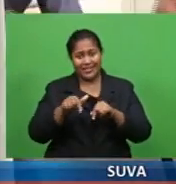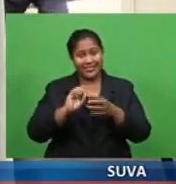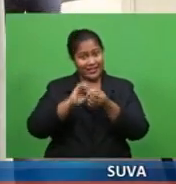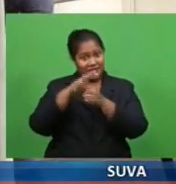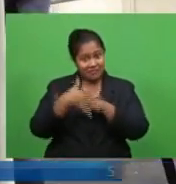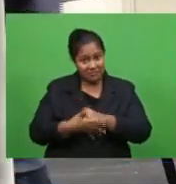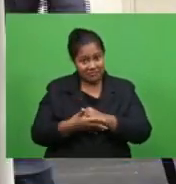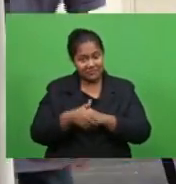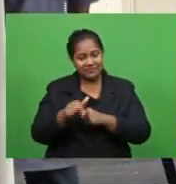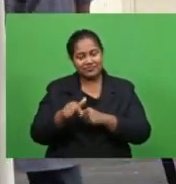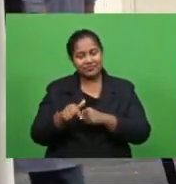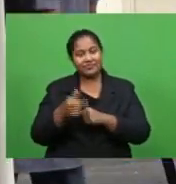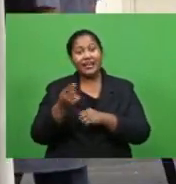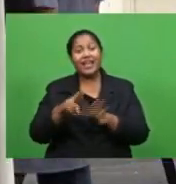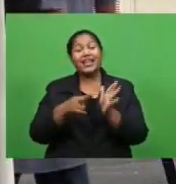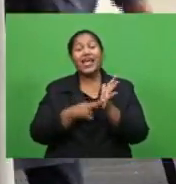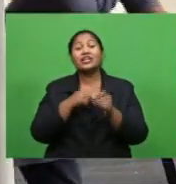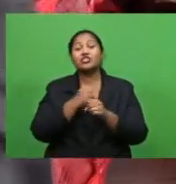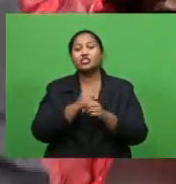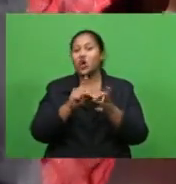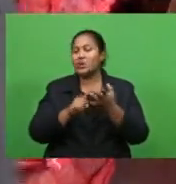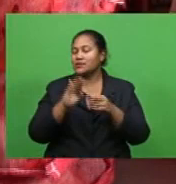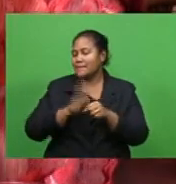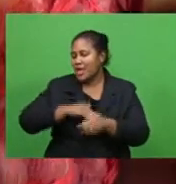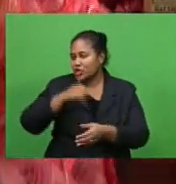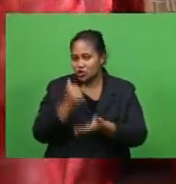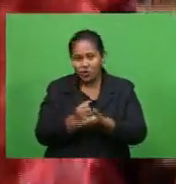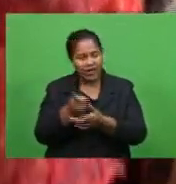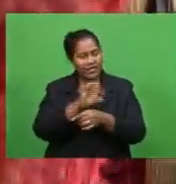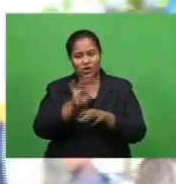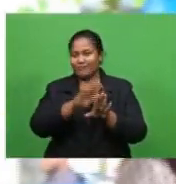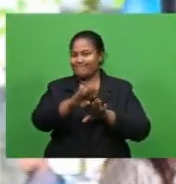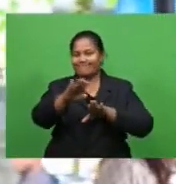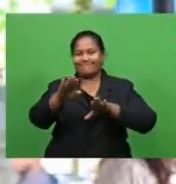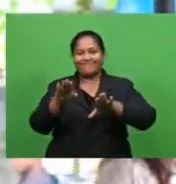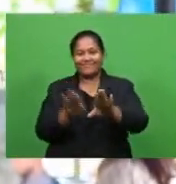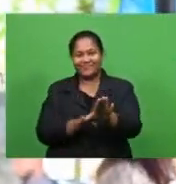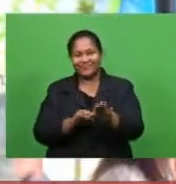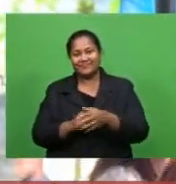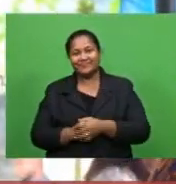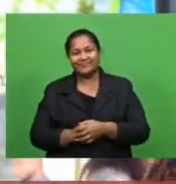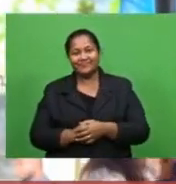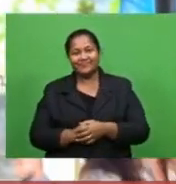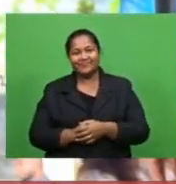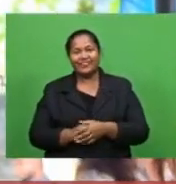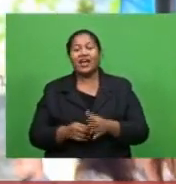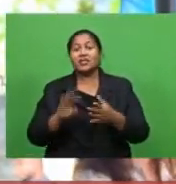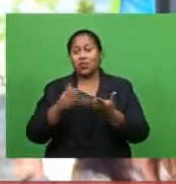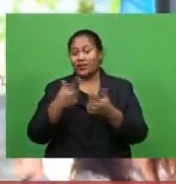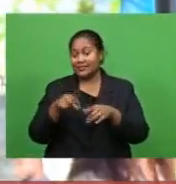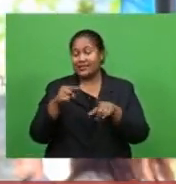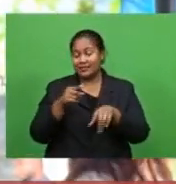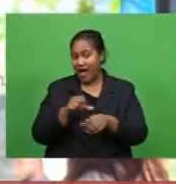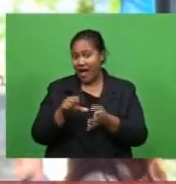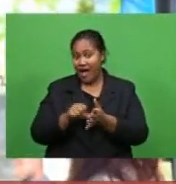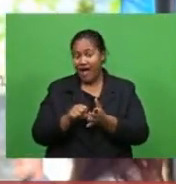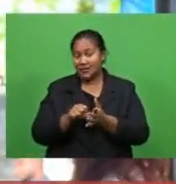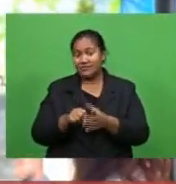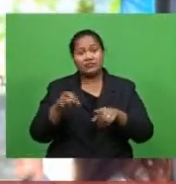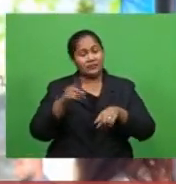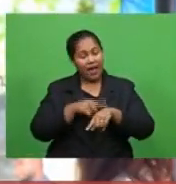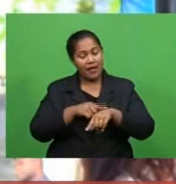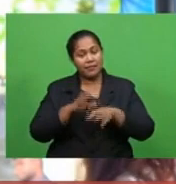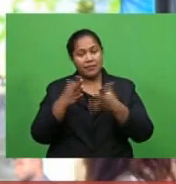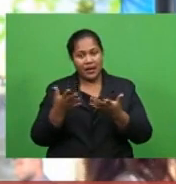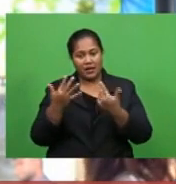-19 and NGOs are ensuring they are not left behind. I know it's not easy during this time, but